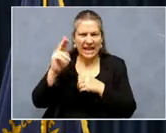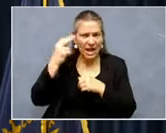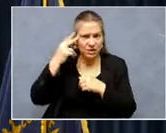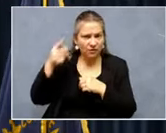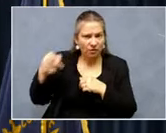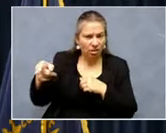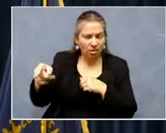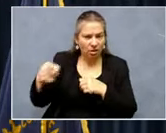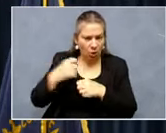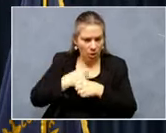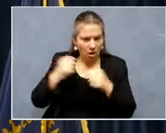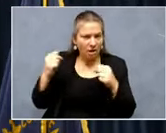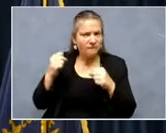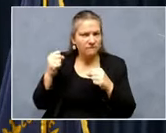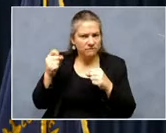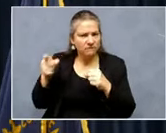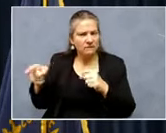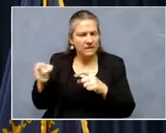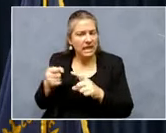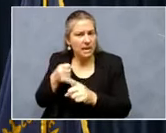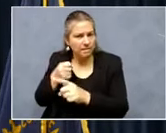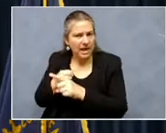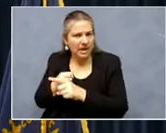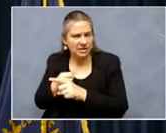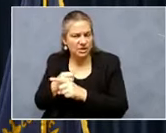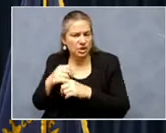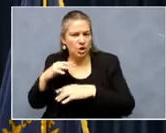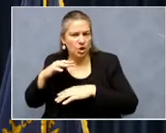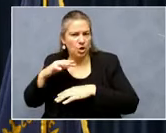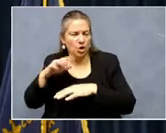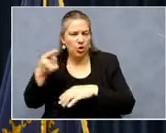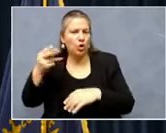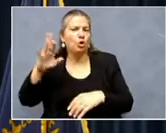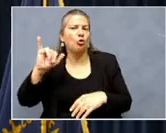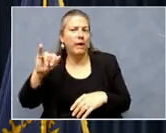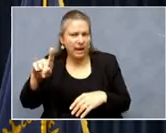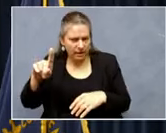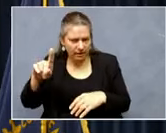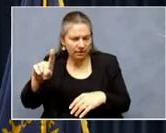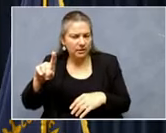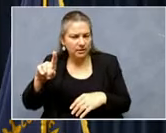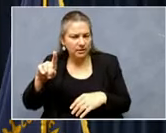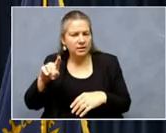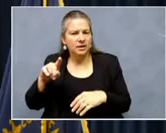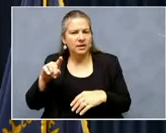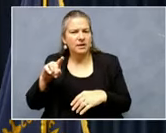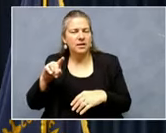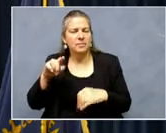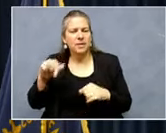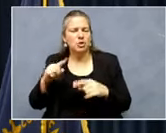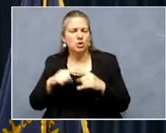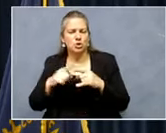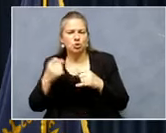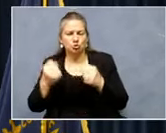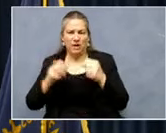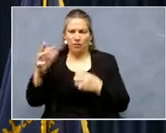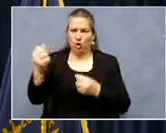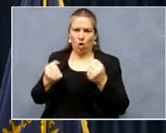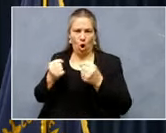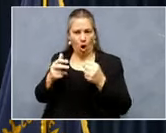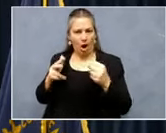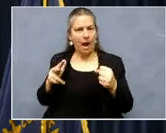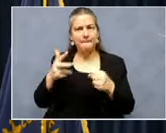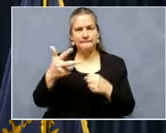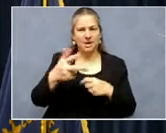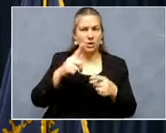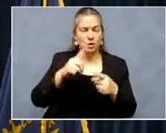and impacting, um, the grid. Um, the ability, if that's not blocked off for someone to even drive their car up into the